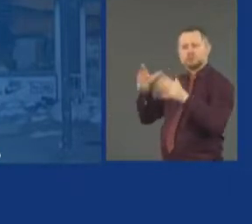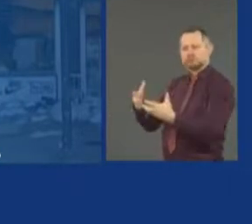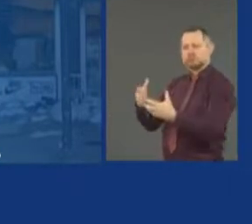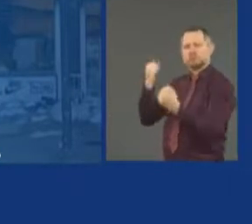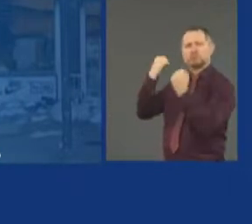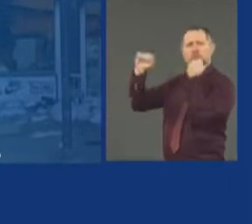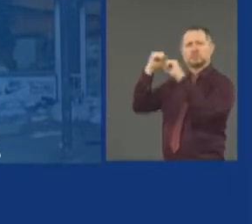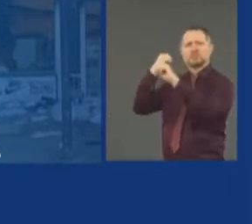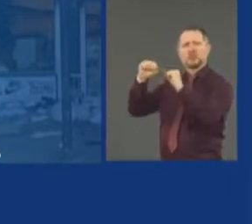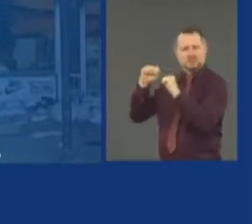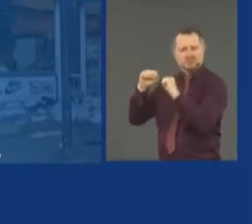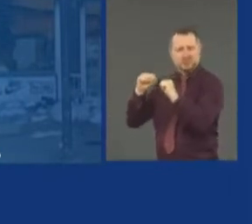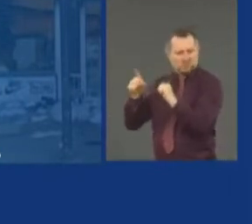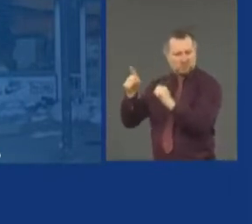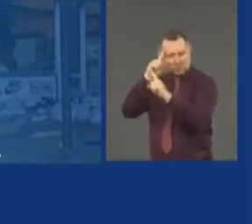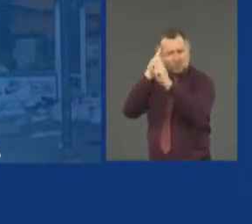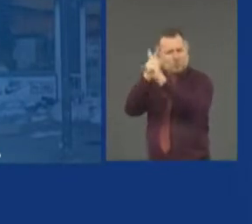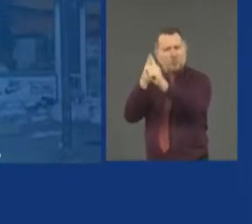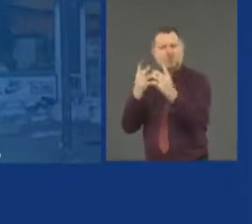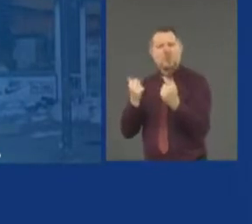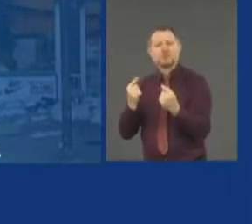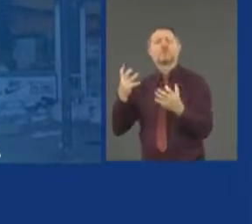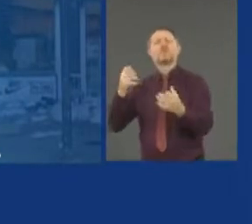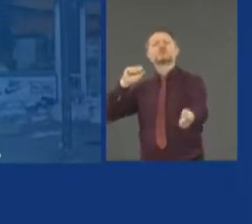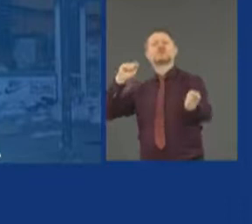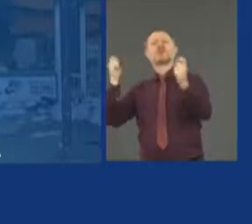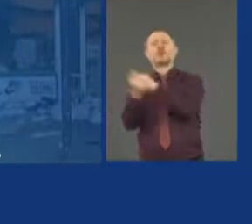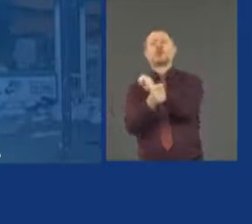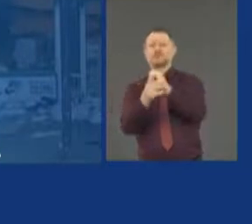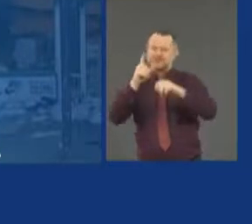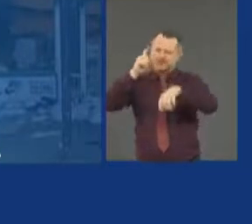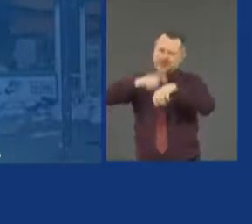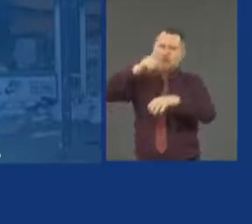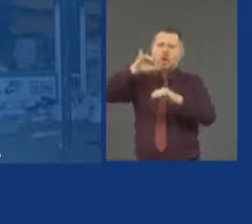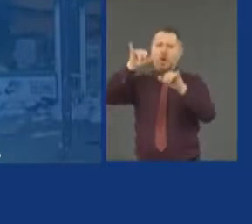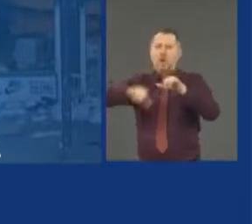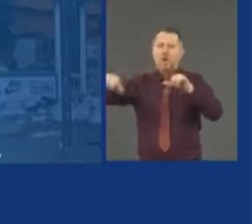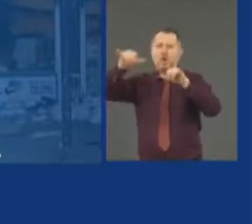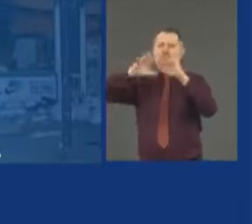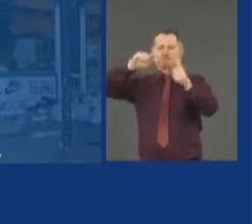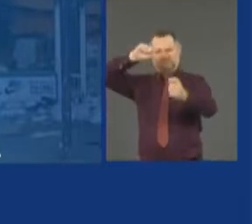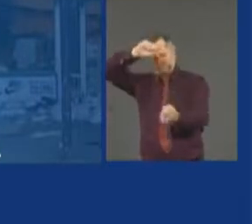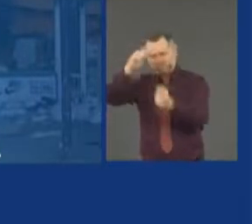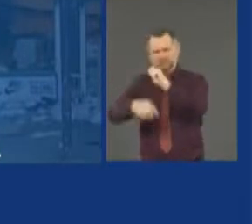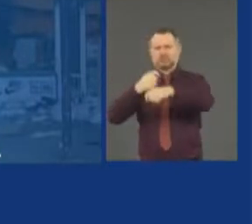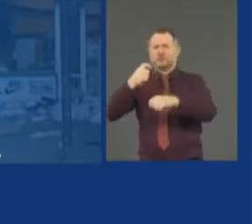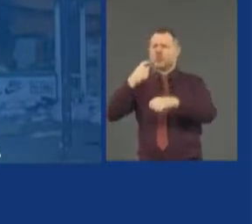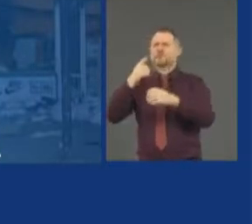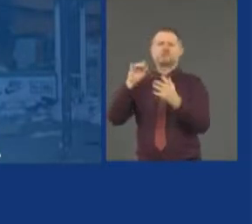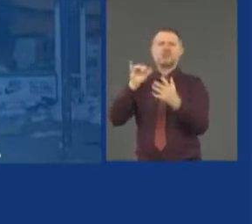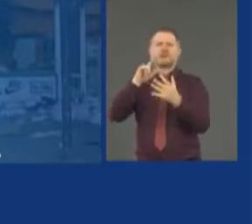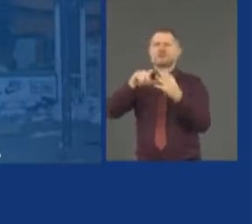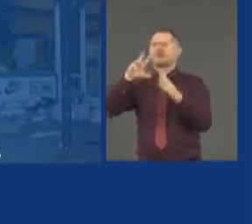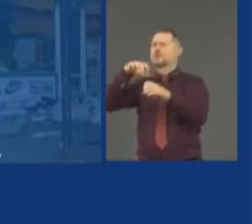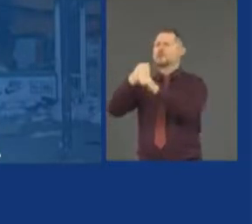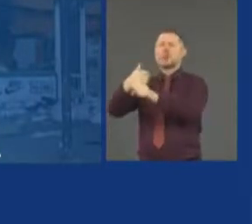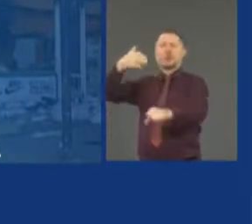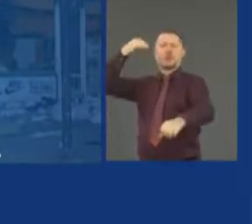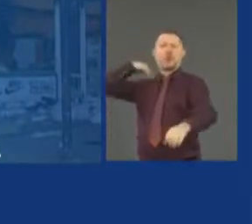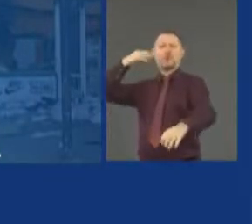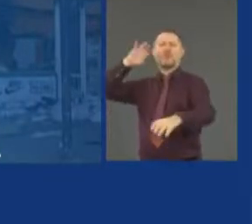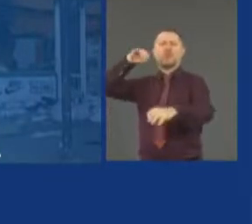overdue reforms. They want reforms that should have been done 30, 40, 50 years ago. They want America to be better.